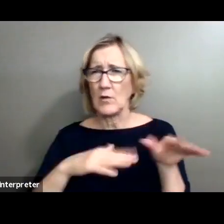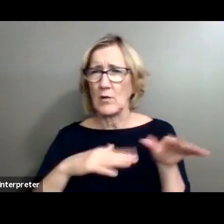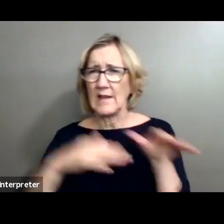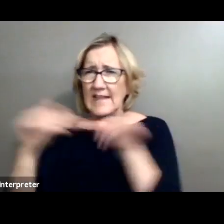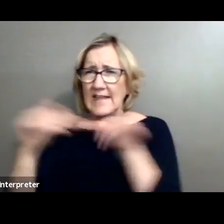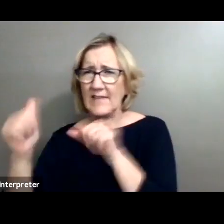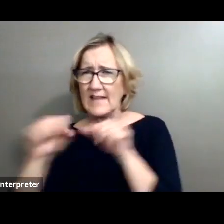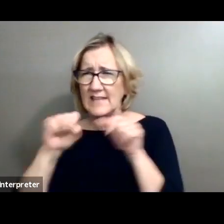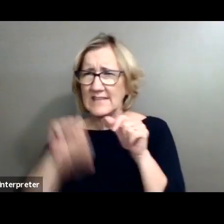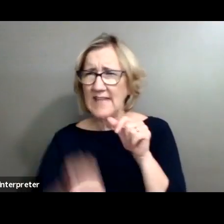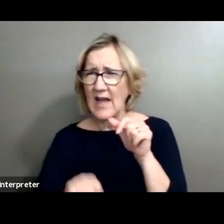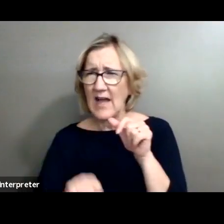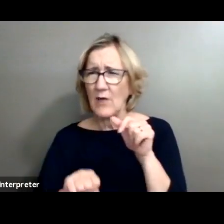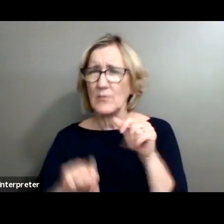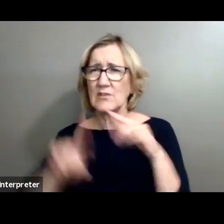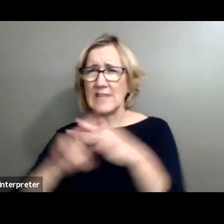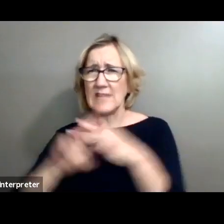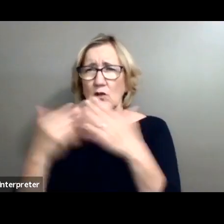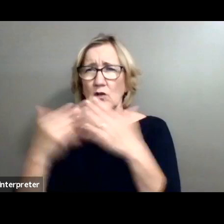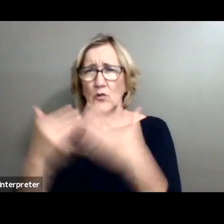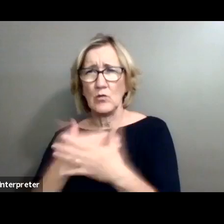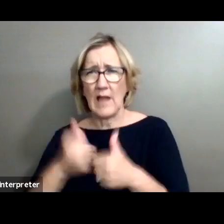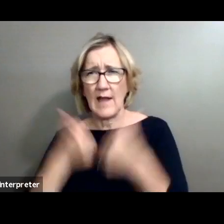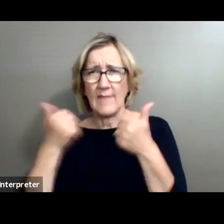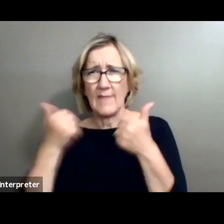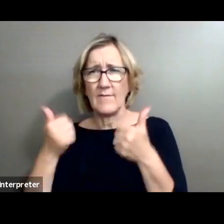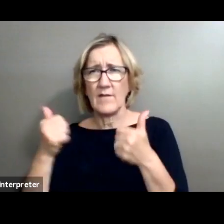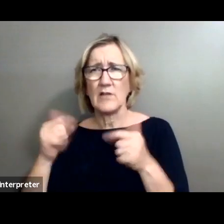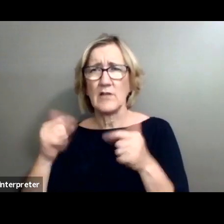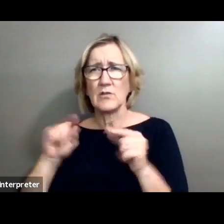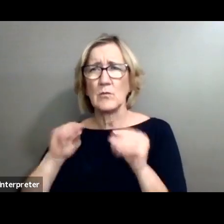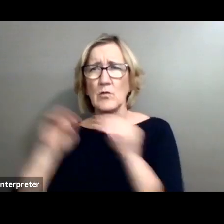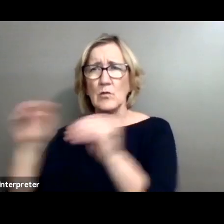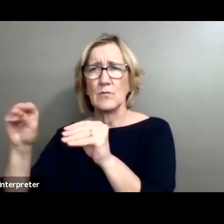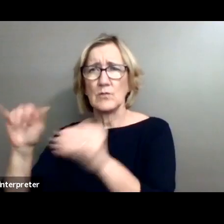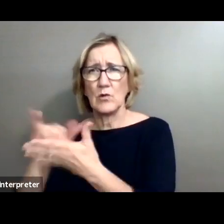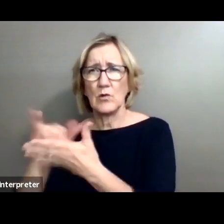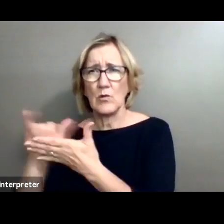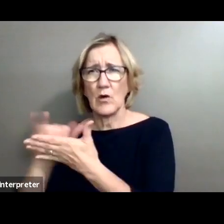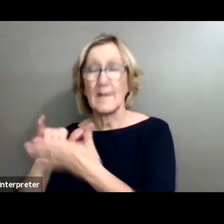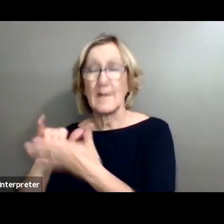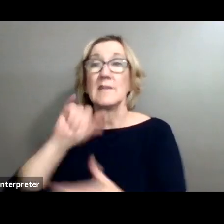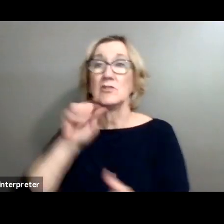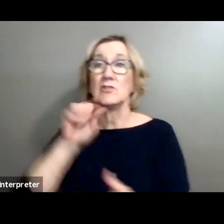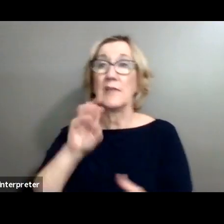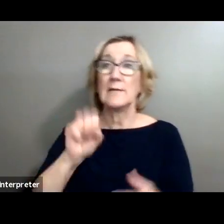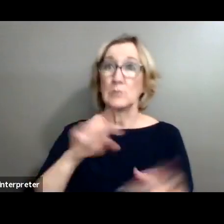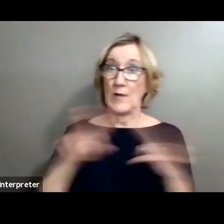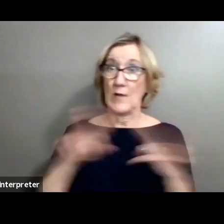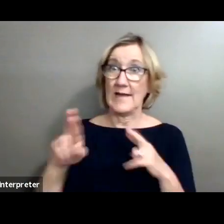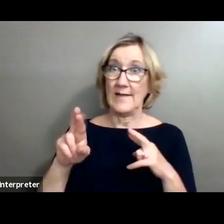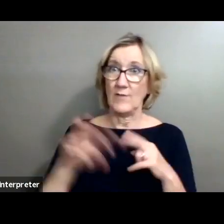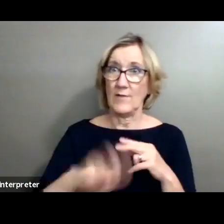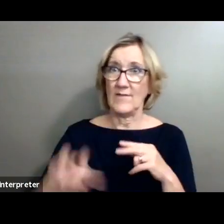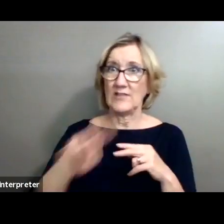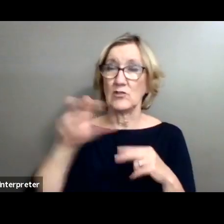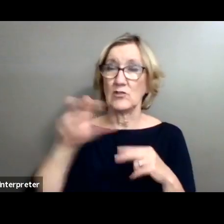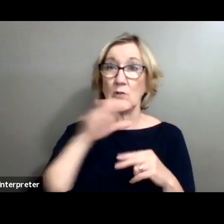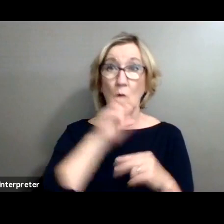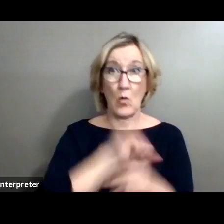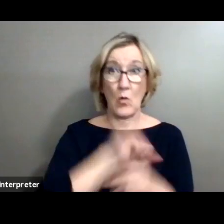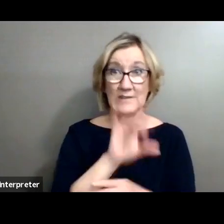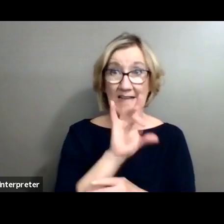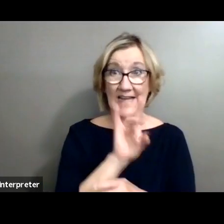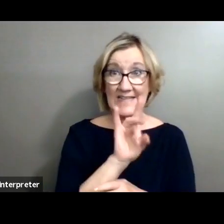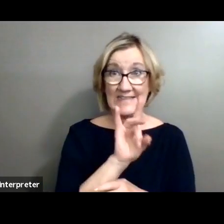big northern towns like New York City. James was ready for an adventure. At the age of 18, he took his camera and moved